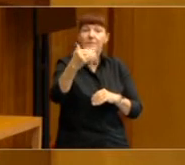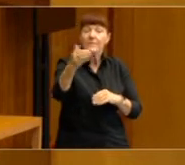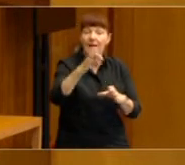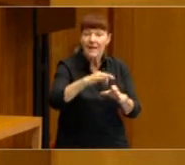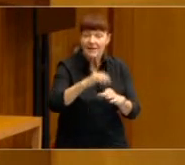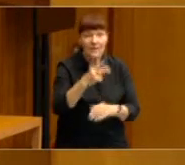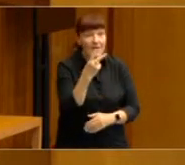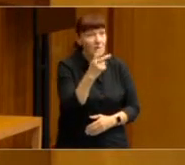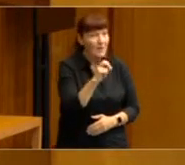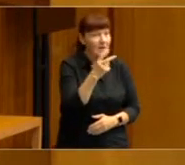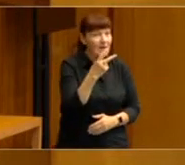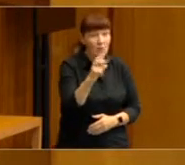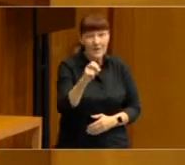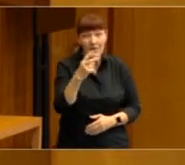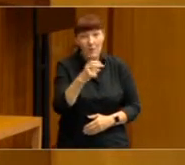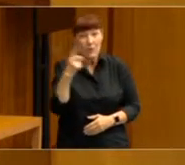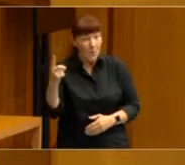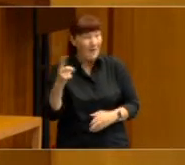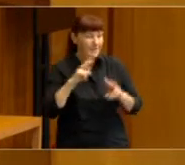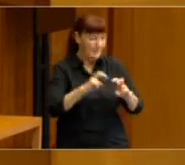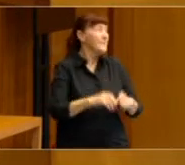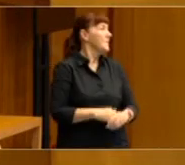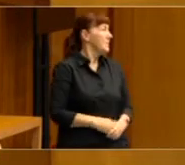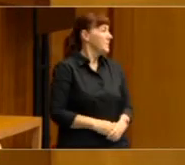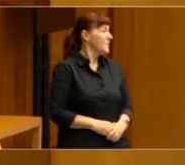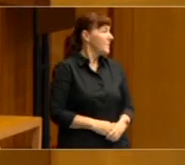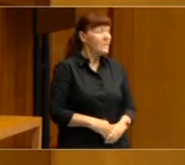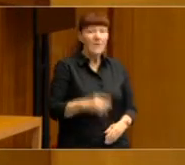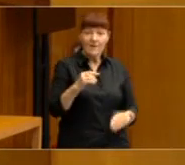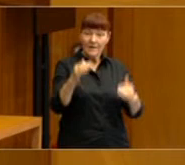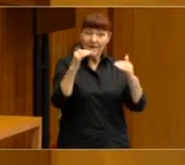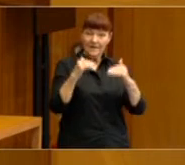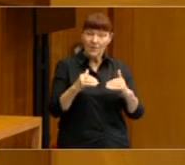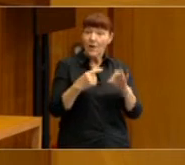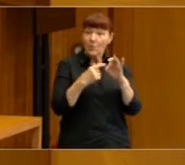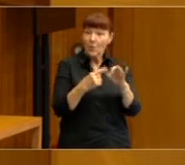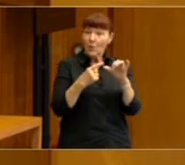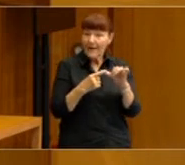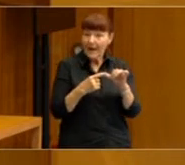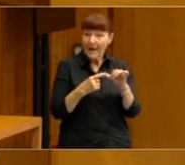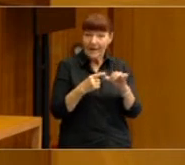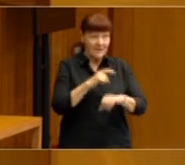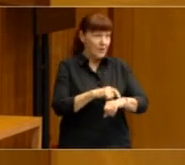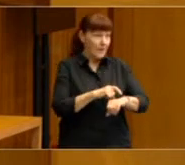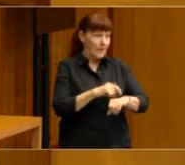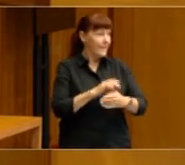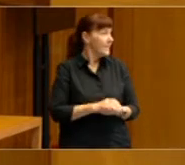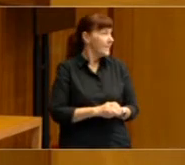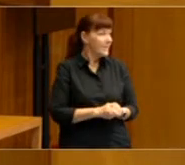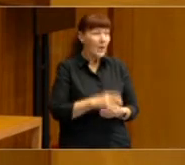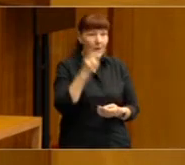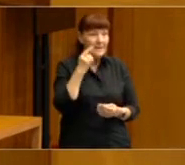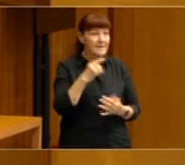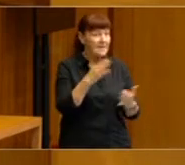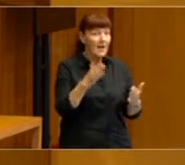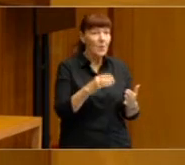2020 or 2021. We'll wait and see. We're now going to move to a Q&A session. You can see that in the room,